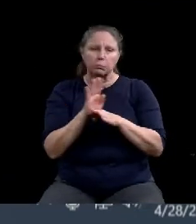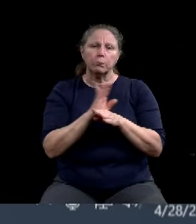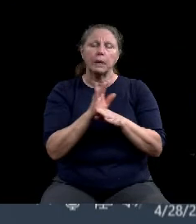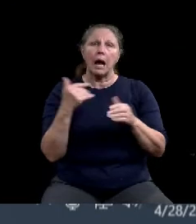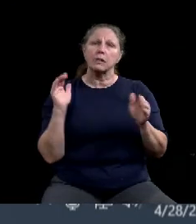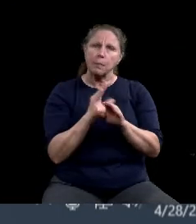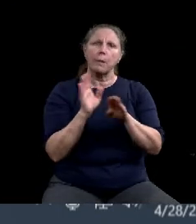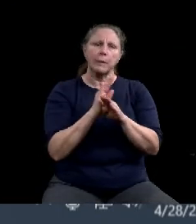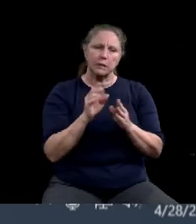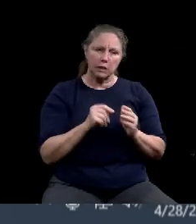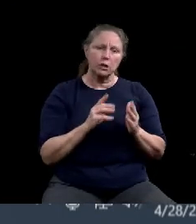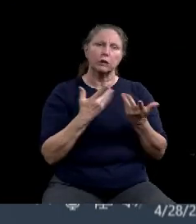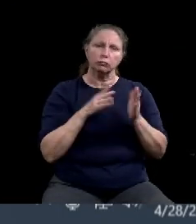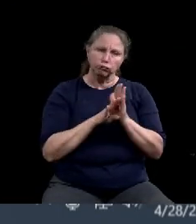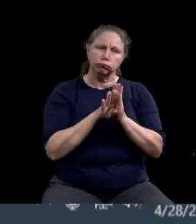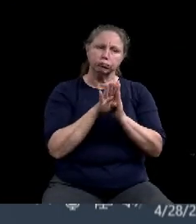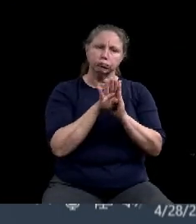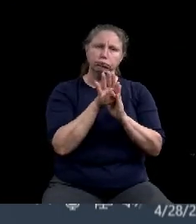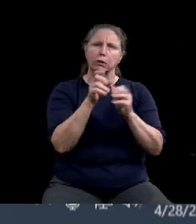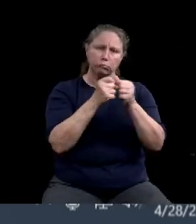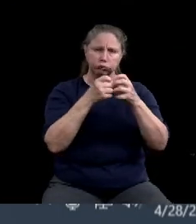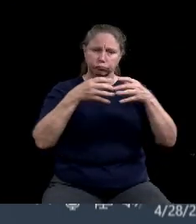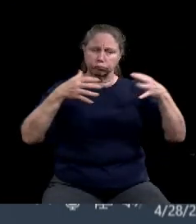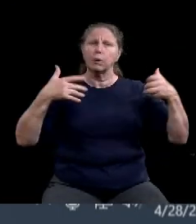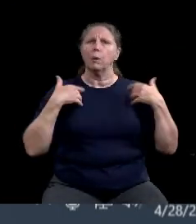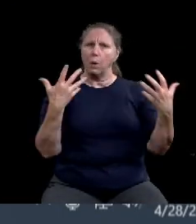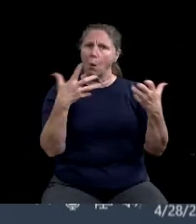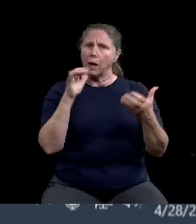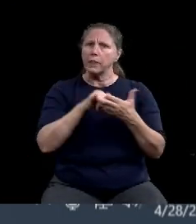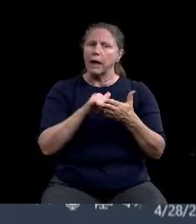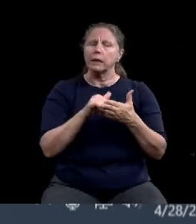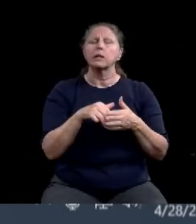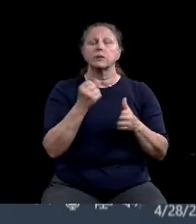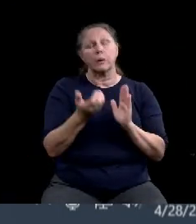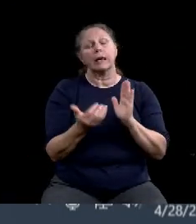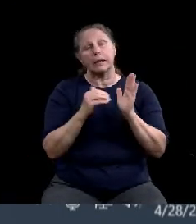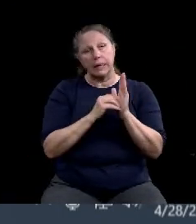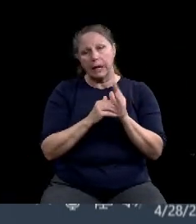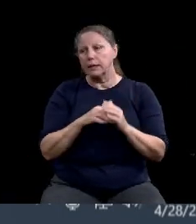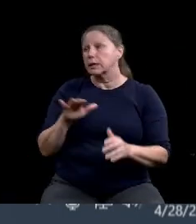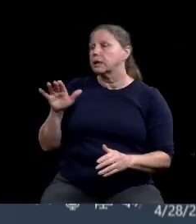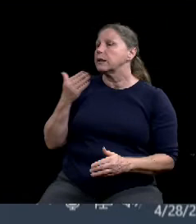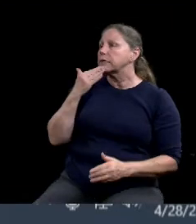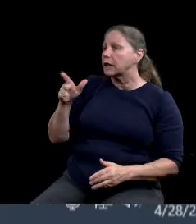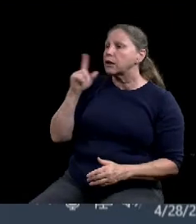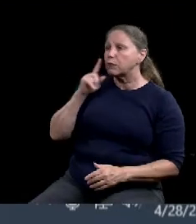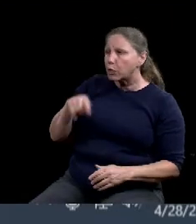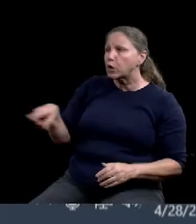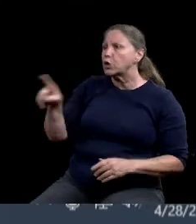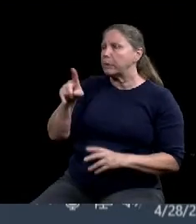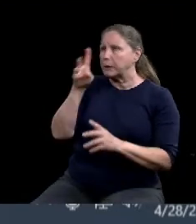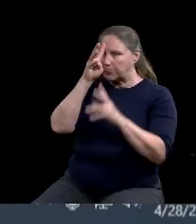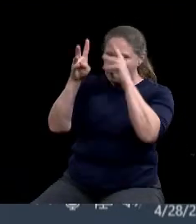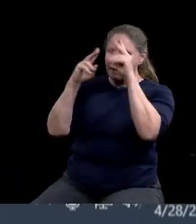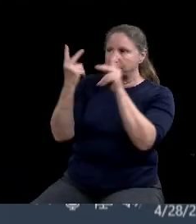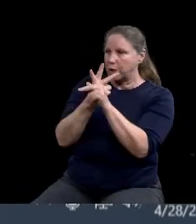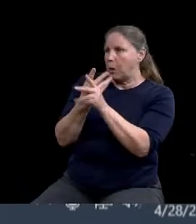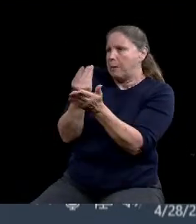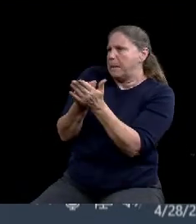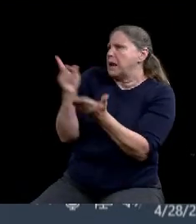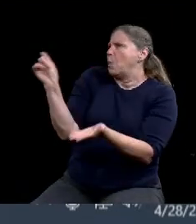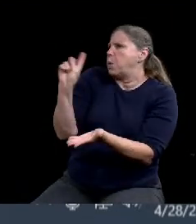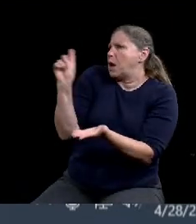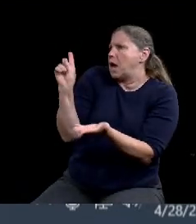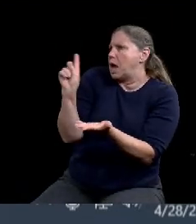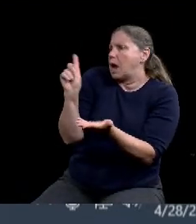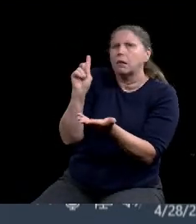And so, uh, once again, thank, thank you to staff for being creative and finding the funds to be able to do this. And, and last but not least, thank